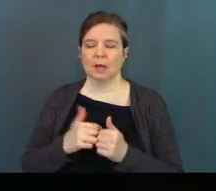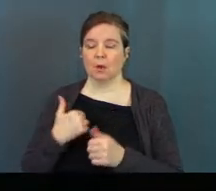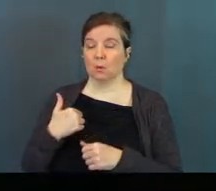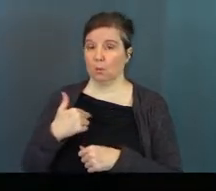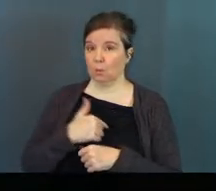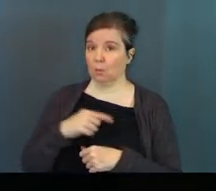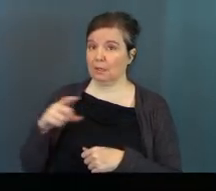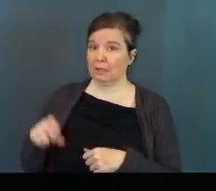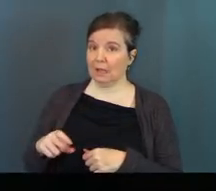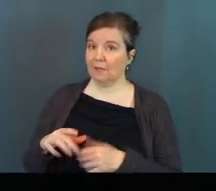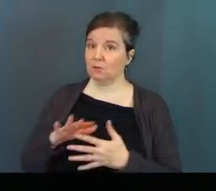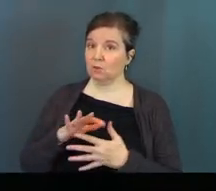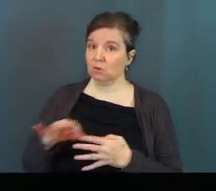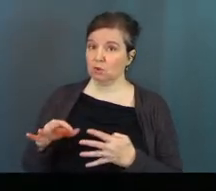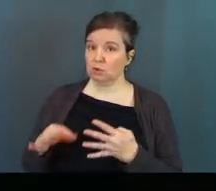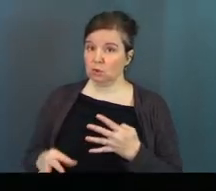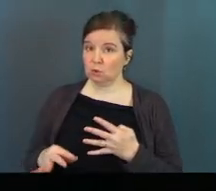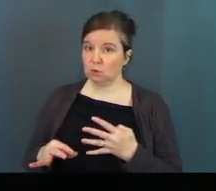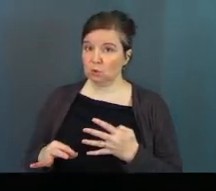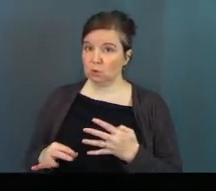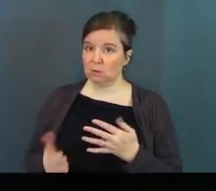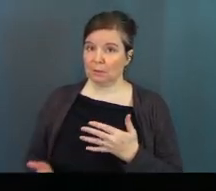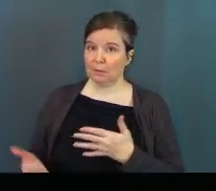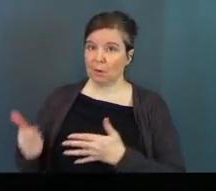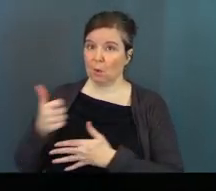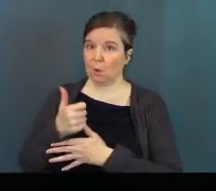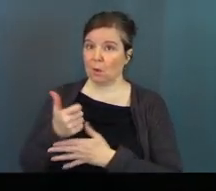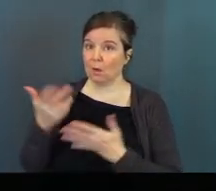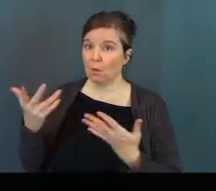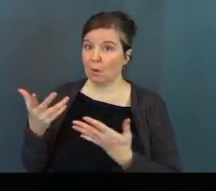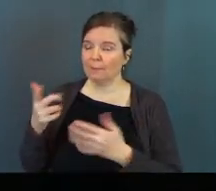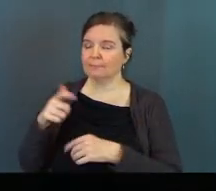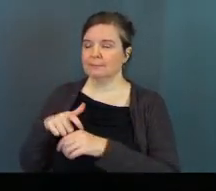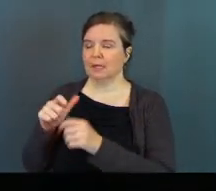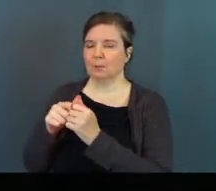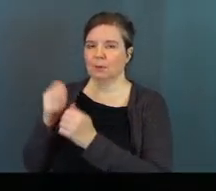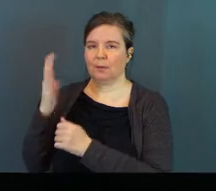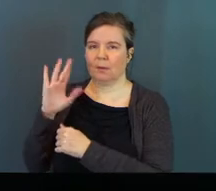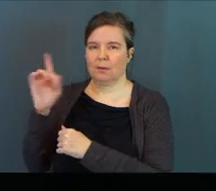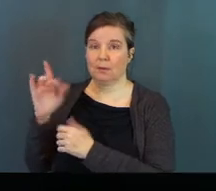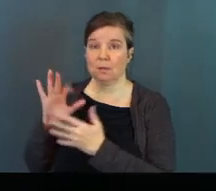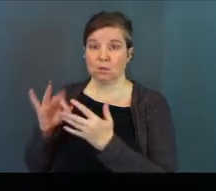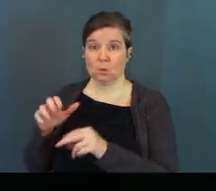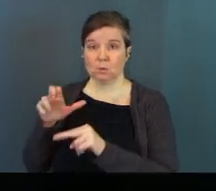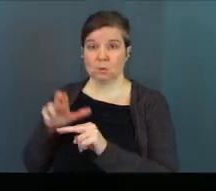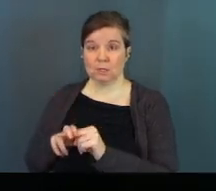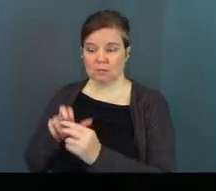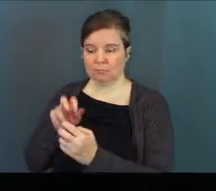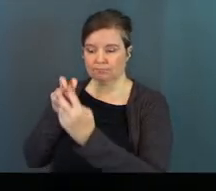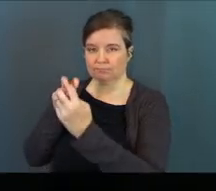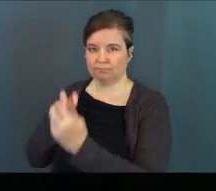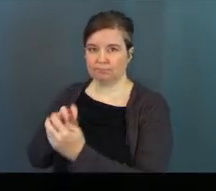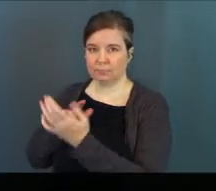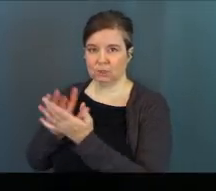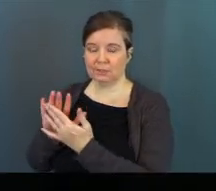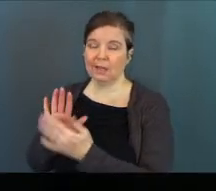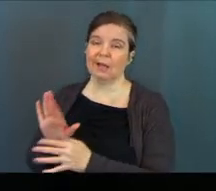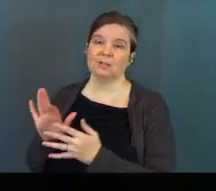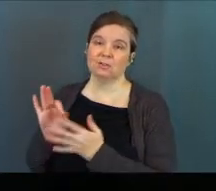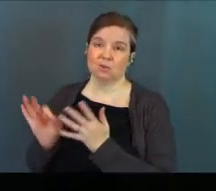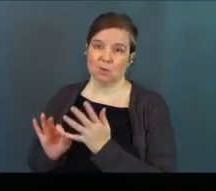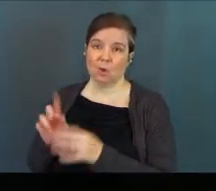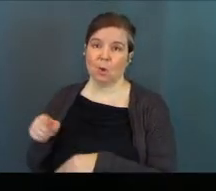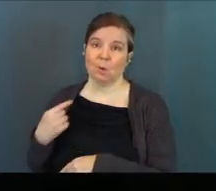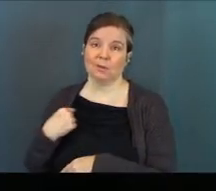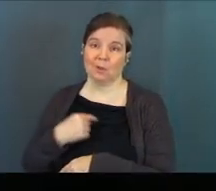we have to choose to prioritize time with God. That the choice to sit at the feet of Jesus is a choice